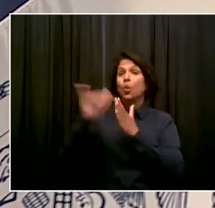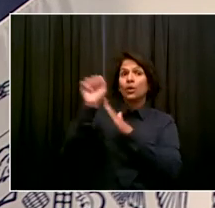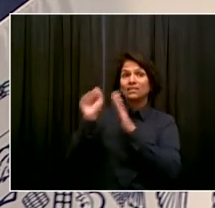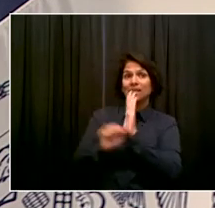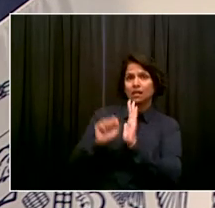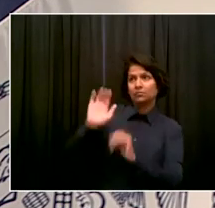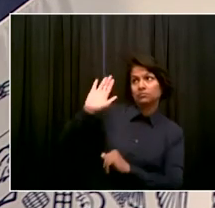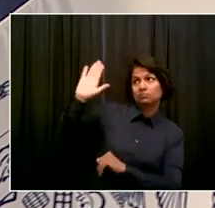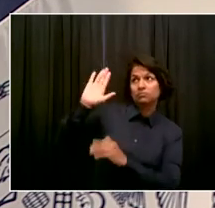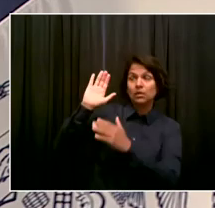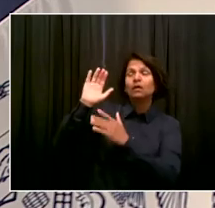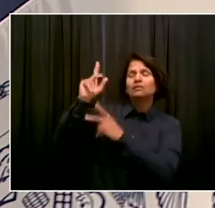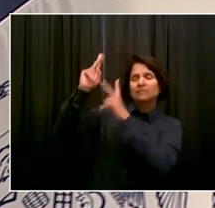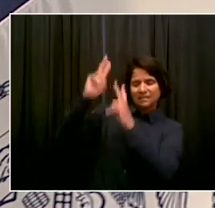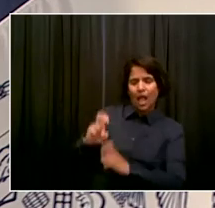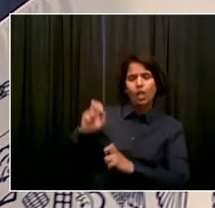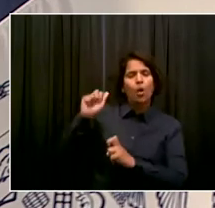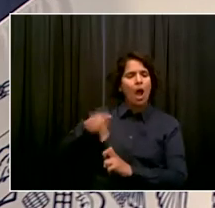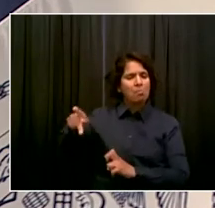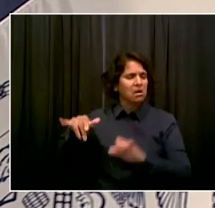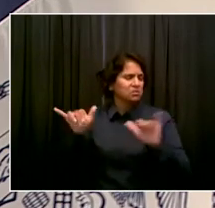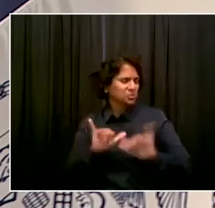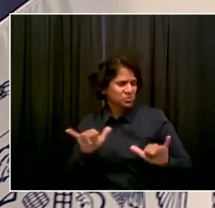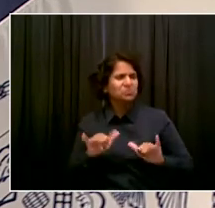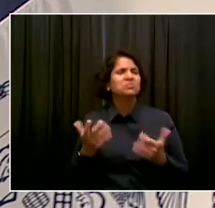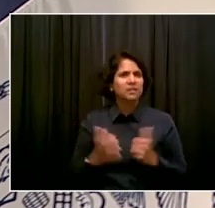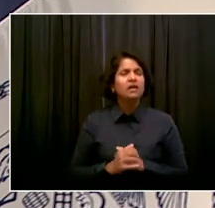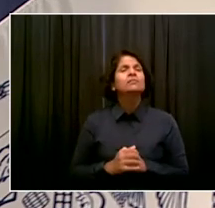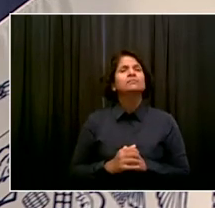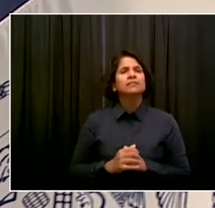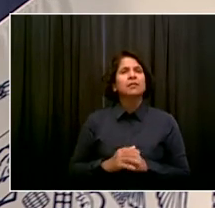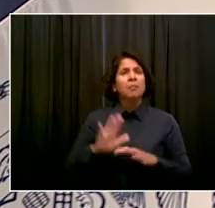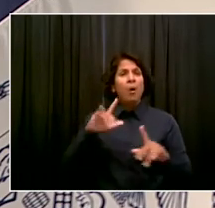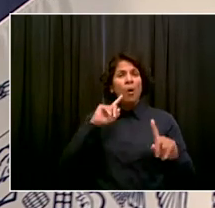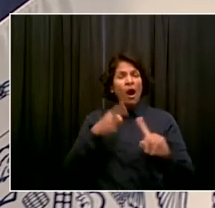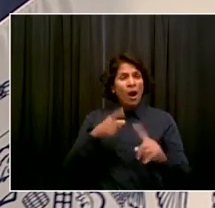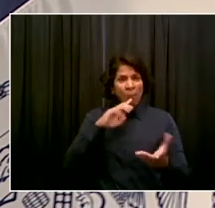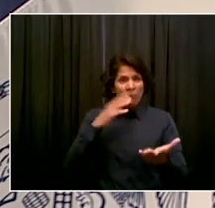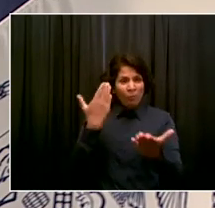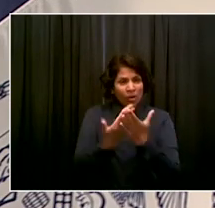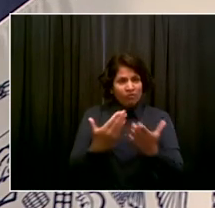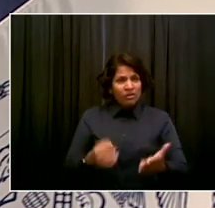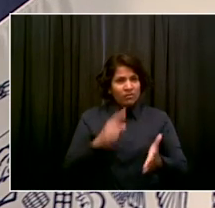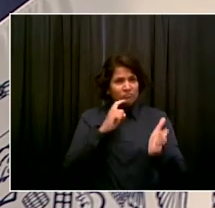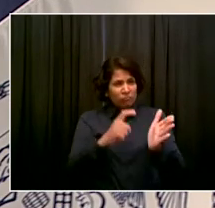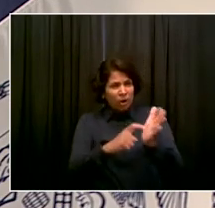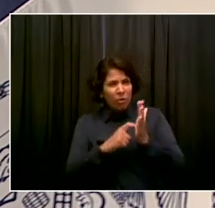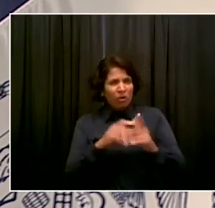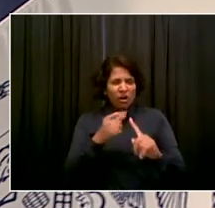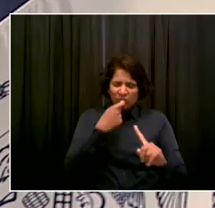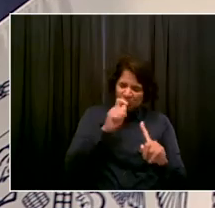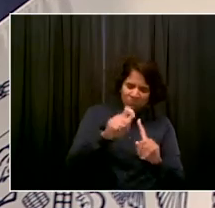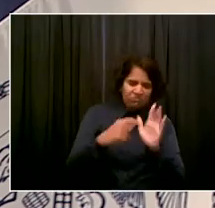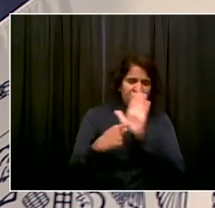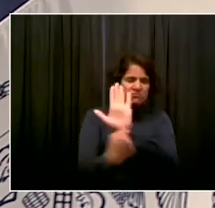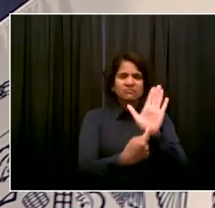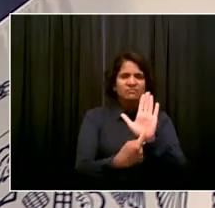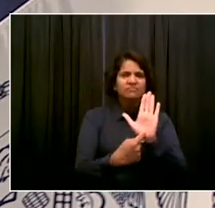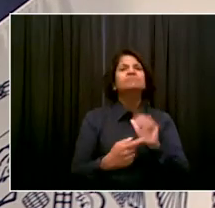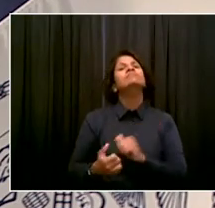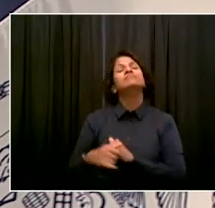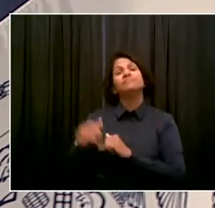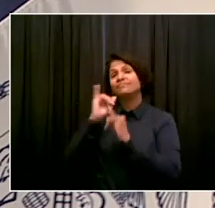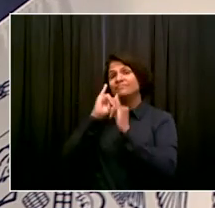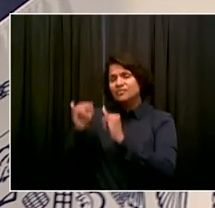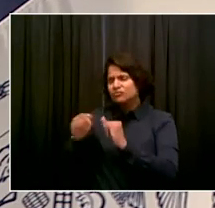to have proof. They have to have proof of vaccination if they want to dine indoors or go to indoors entertainment,